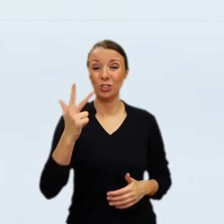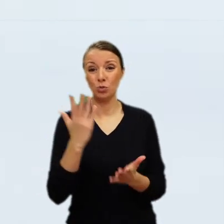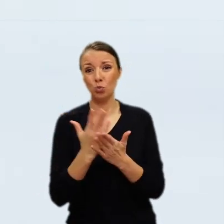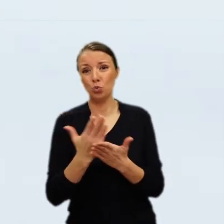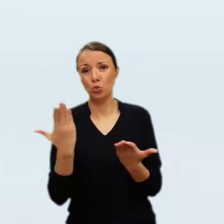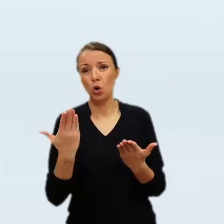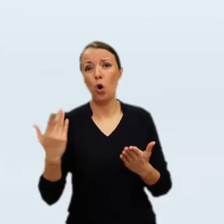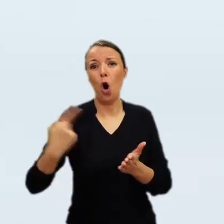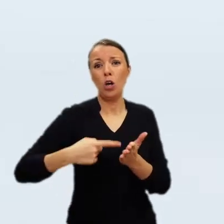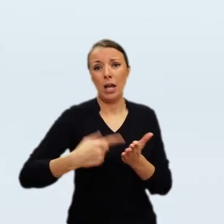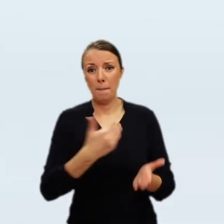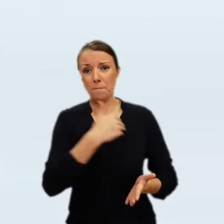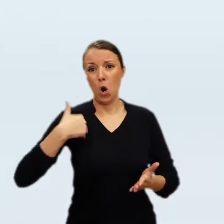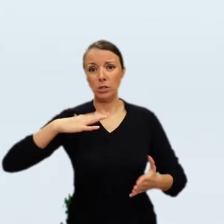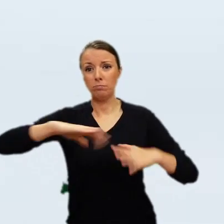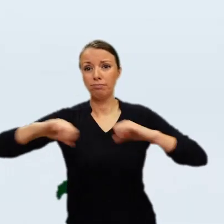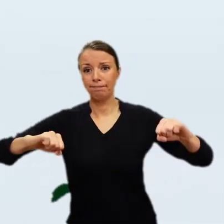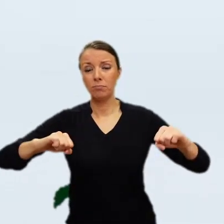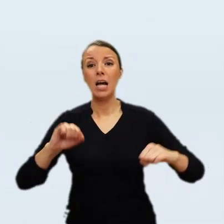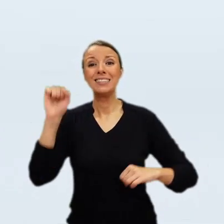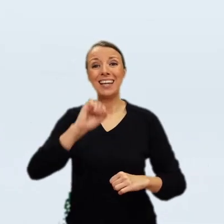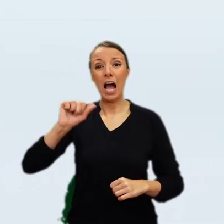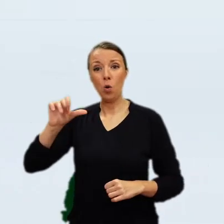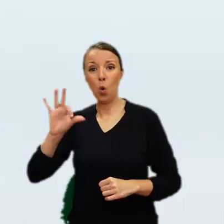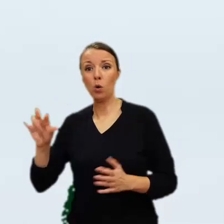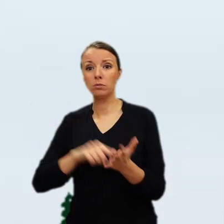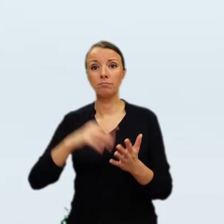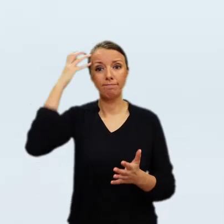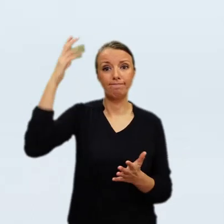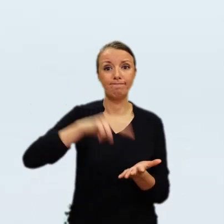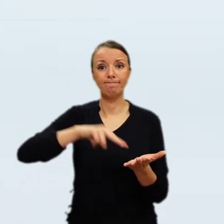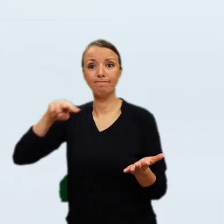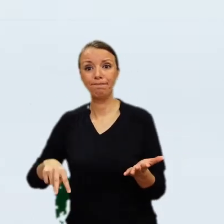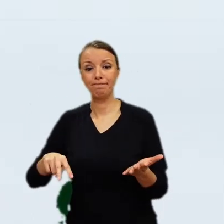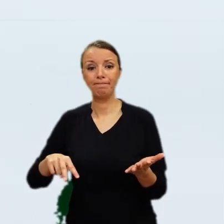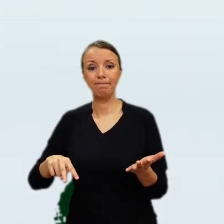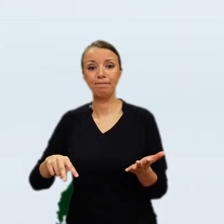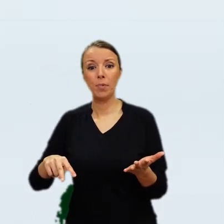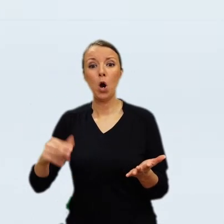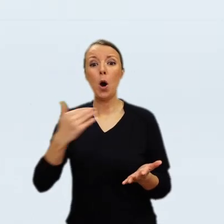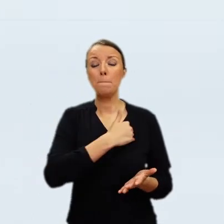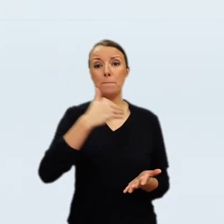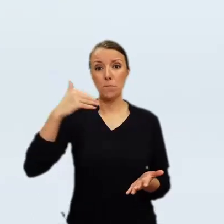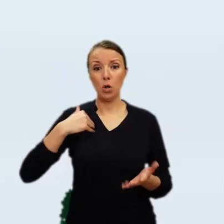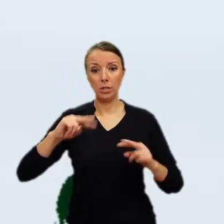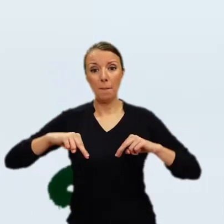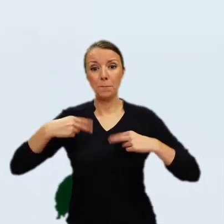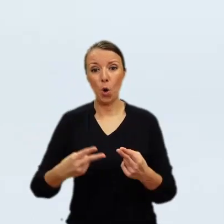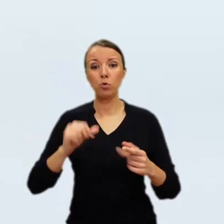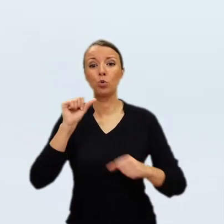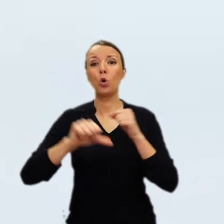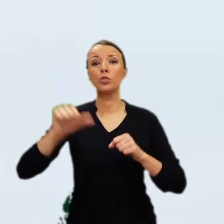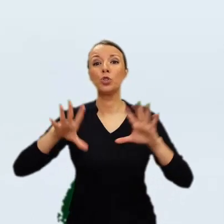as being in the picture gallery, the Galerie en Bas, on the ground floor, which was also used as a billiard room.